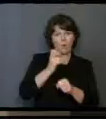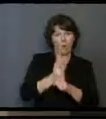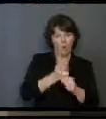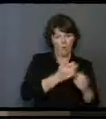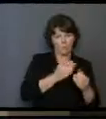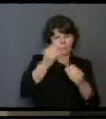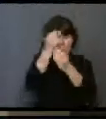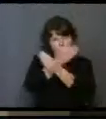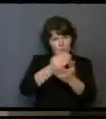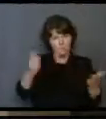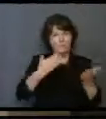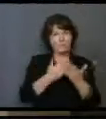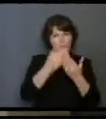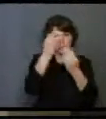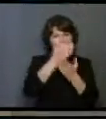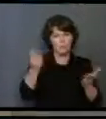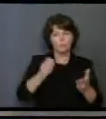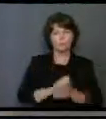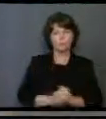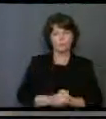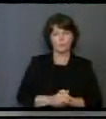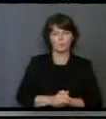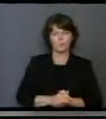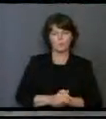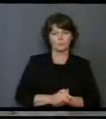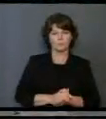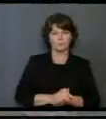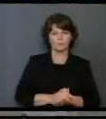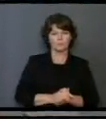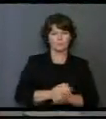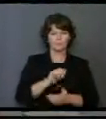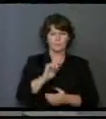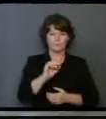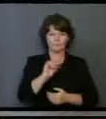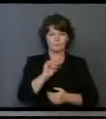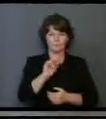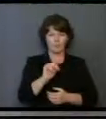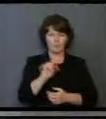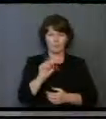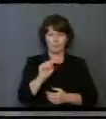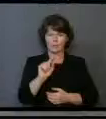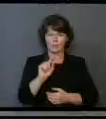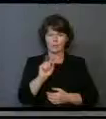the Gospel news. And as Main Street living today,